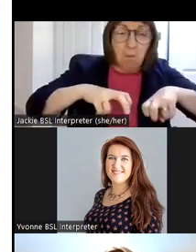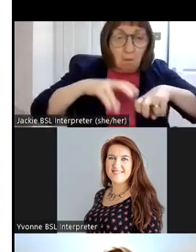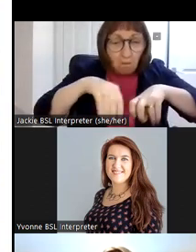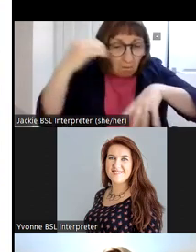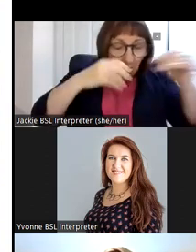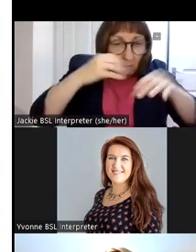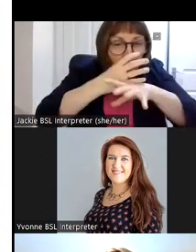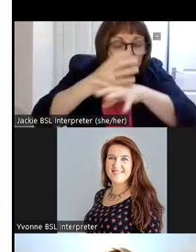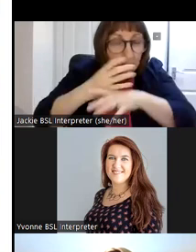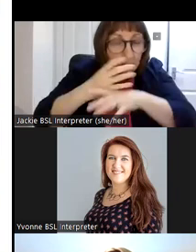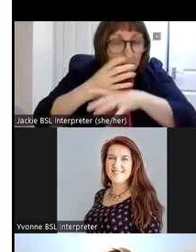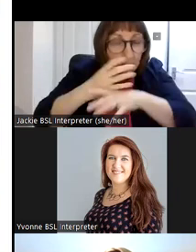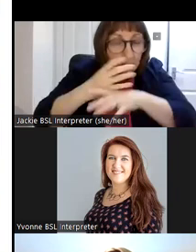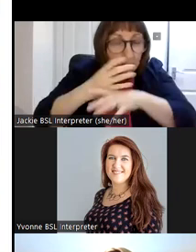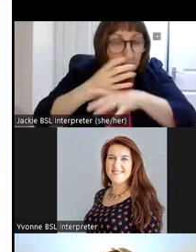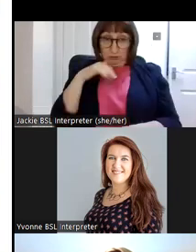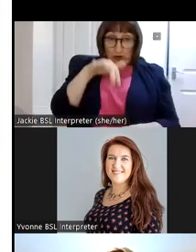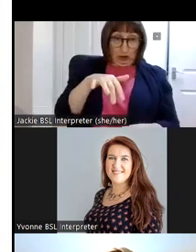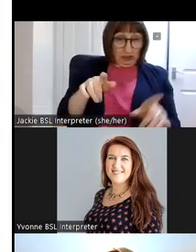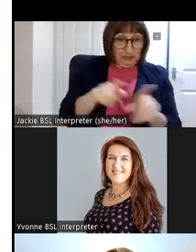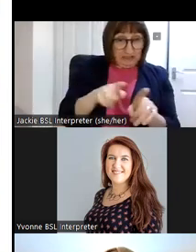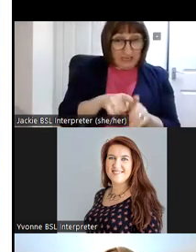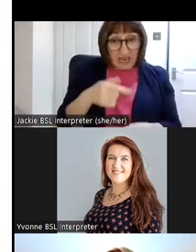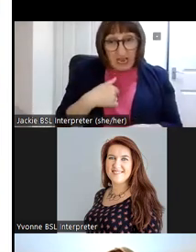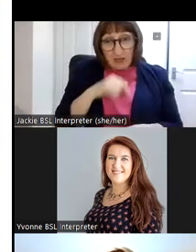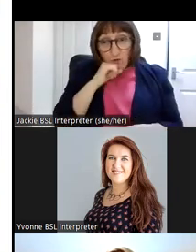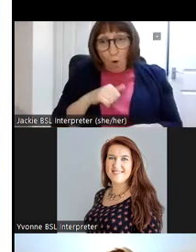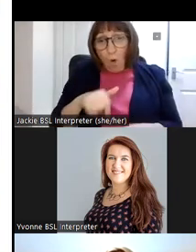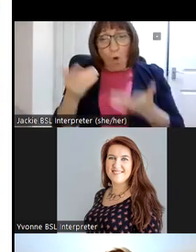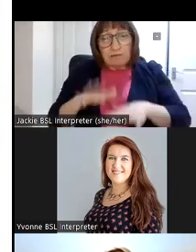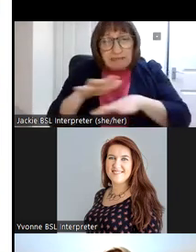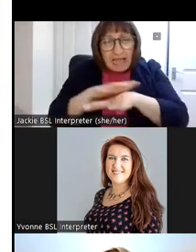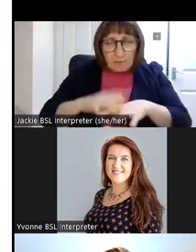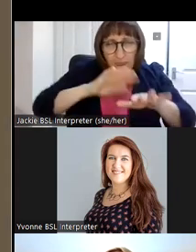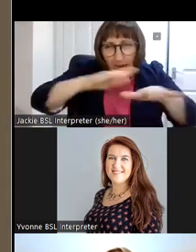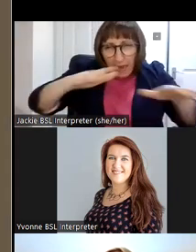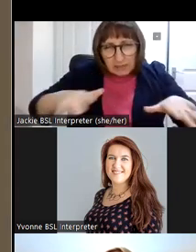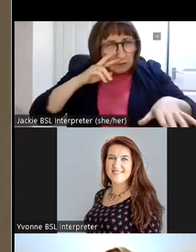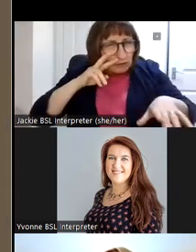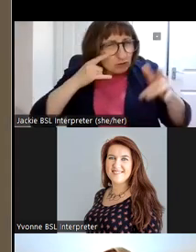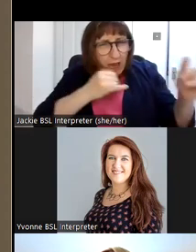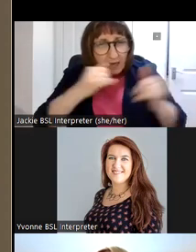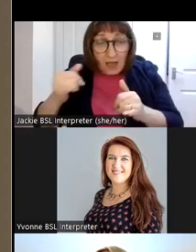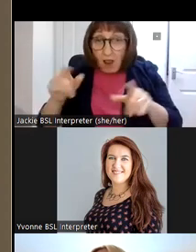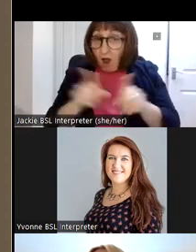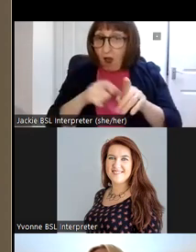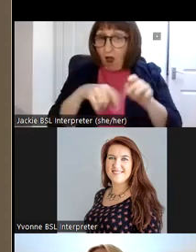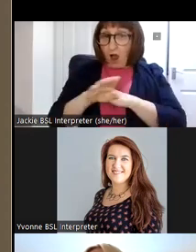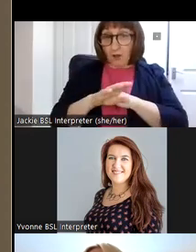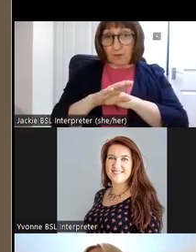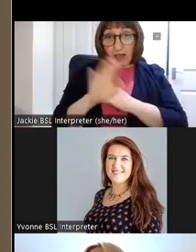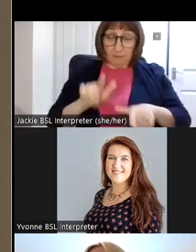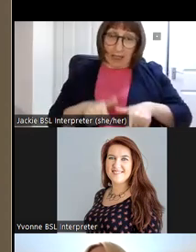sometimes you'll see us viewing old settlements in the landscape and sometimes you will see us in the high